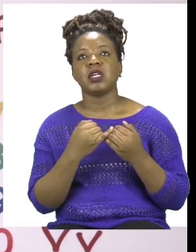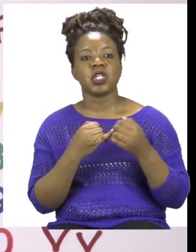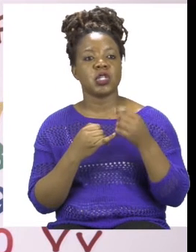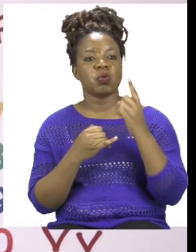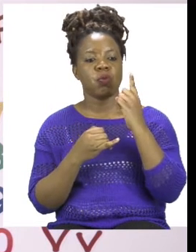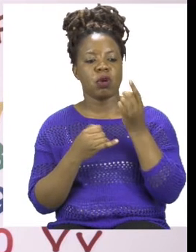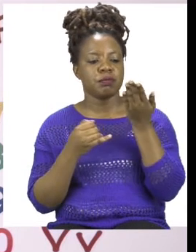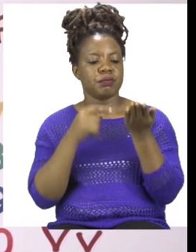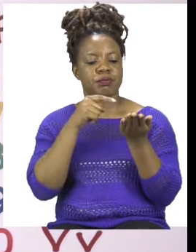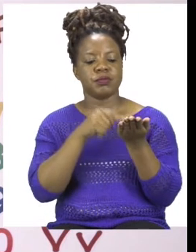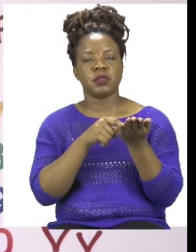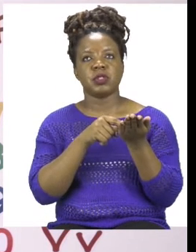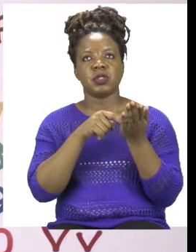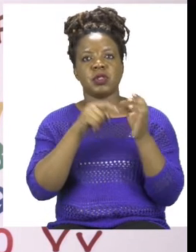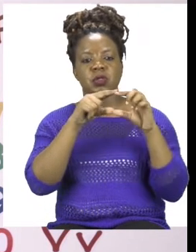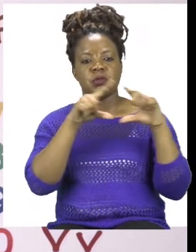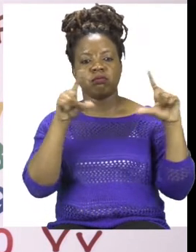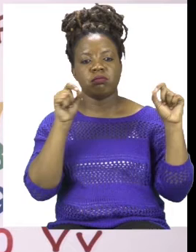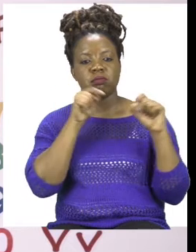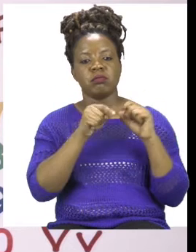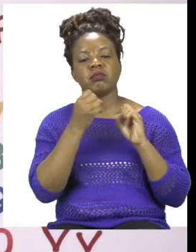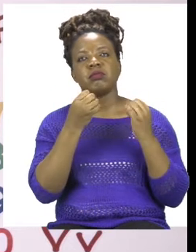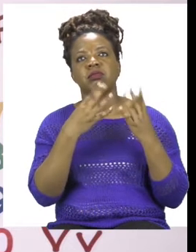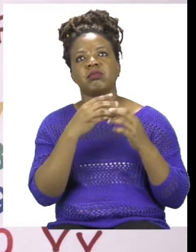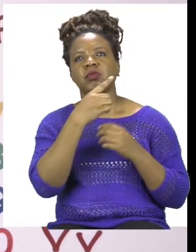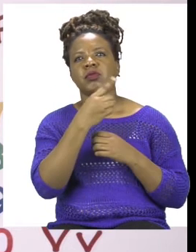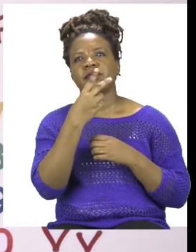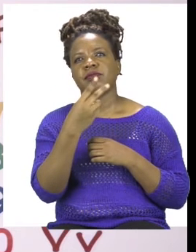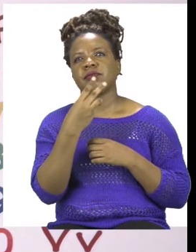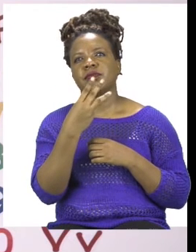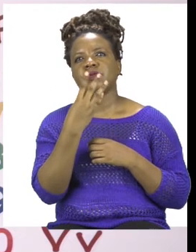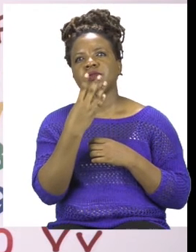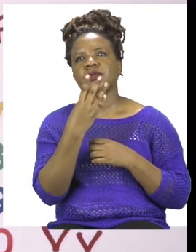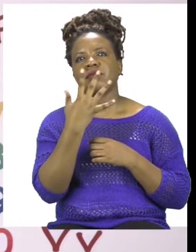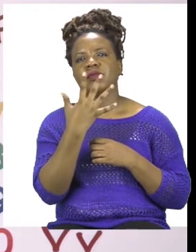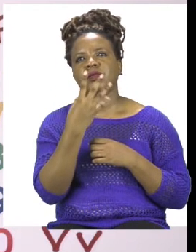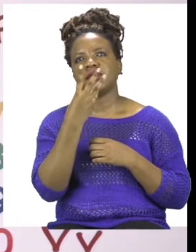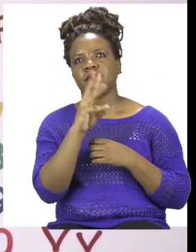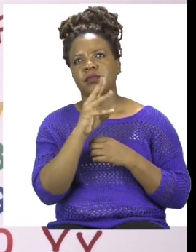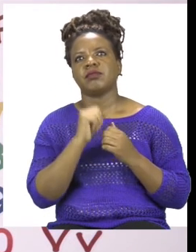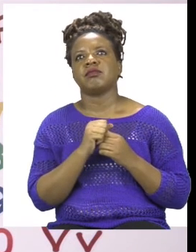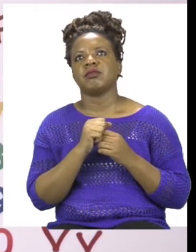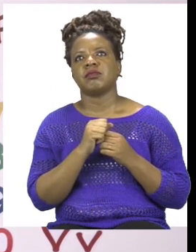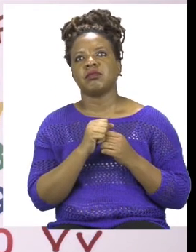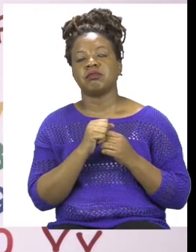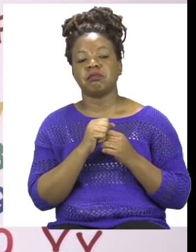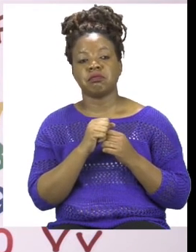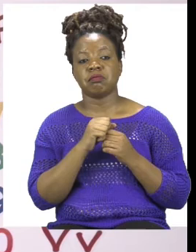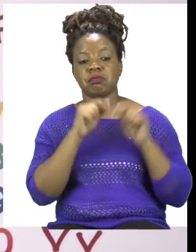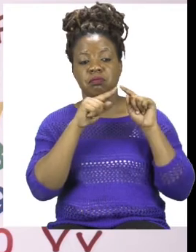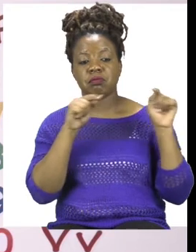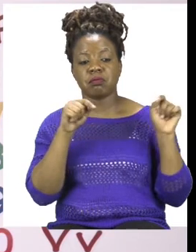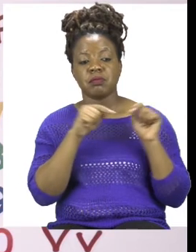many are in each box. 1, 2, 3, 4, 5, 6. So there are 6 in this